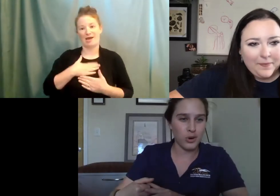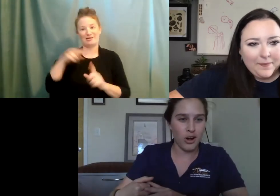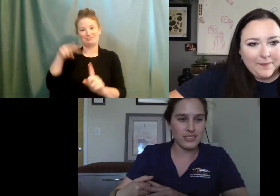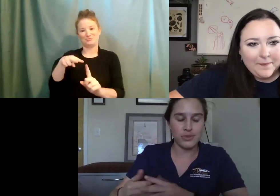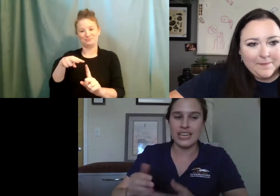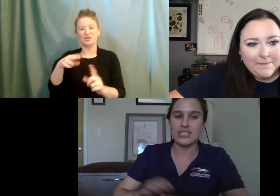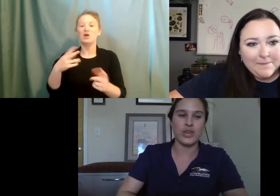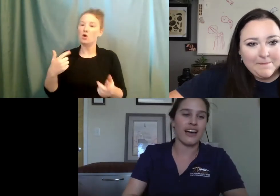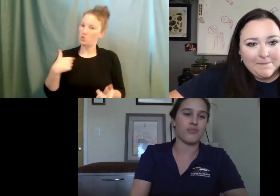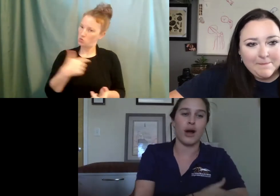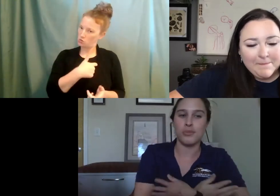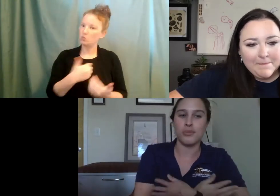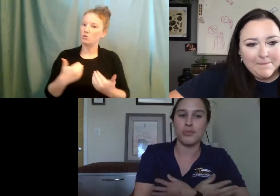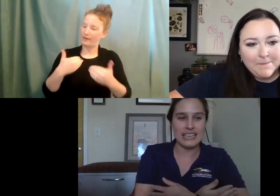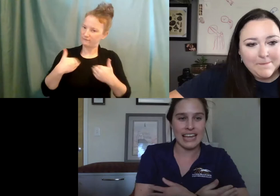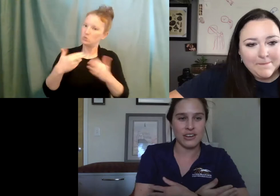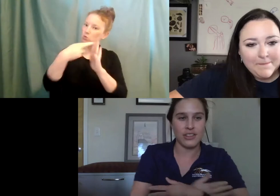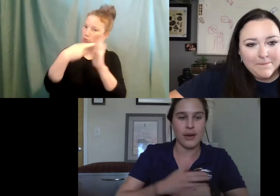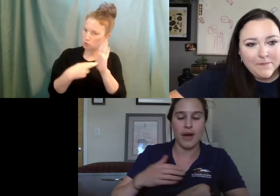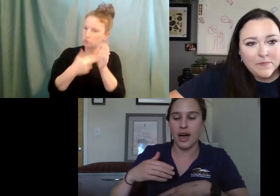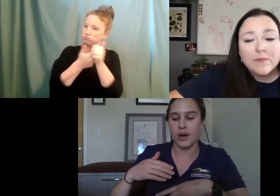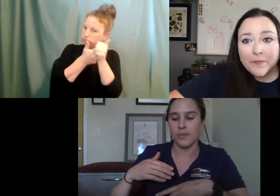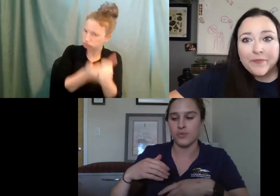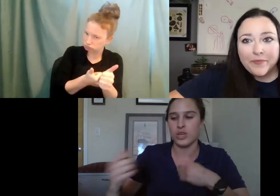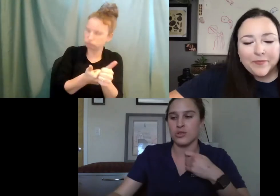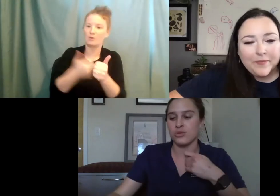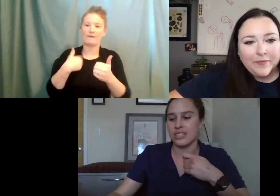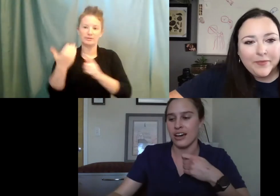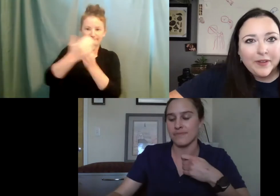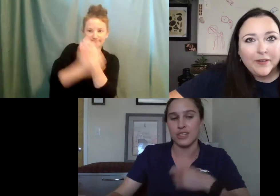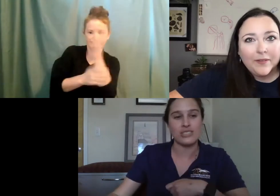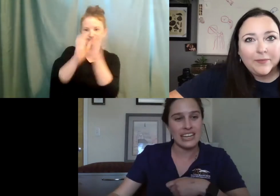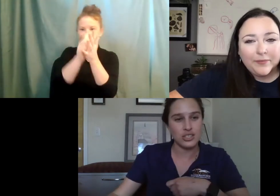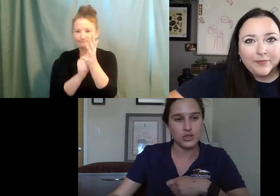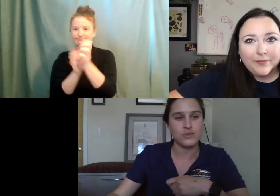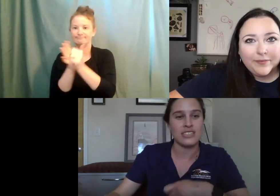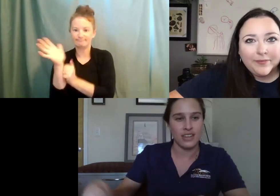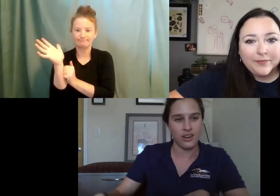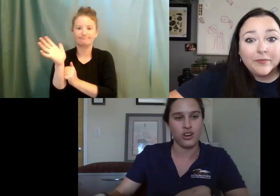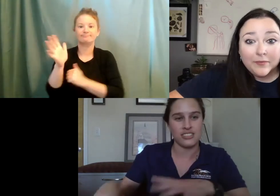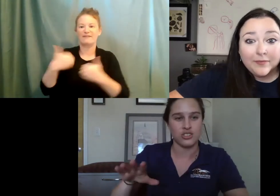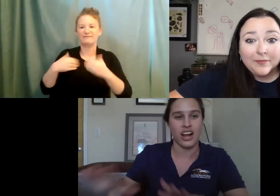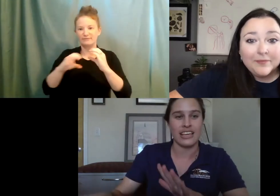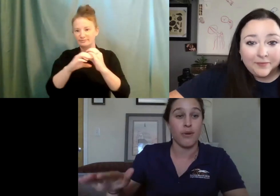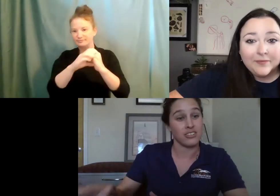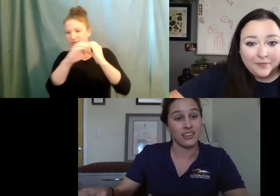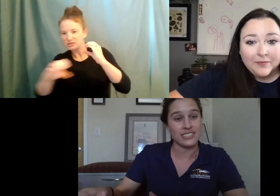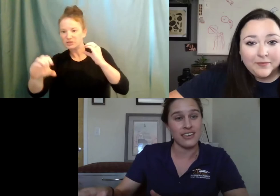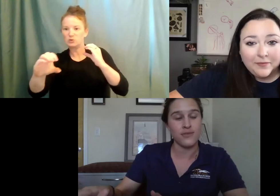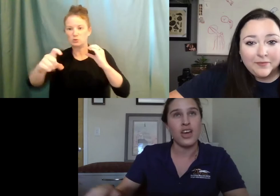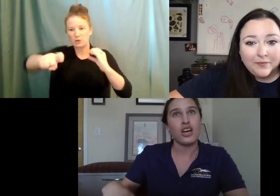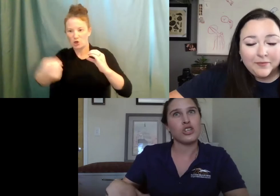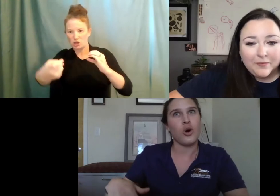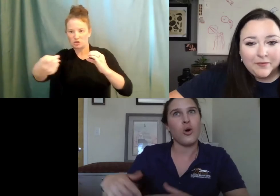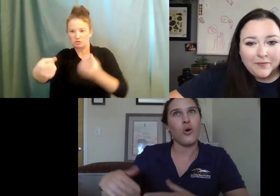proper protocols in place. We have proper PPE to handle them. We use snake tubes and hooks to try and keep ourselves